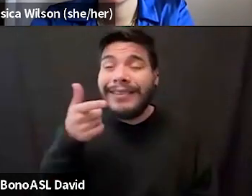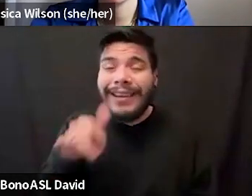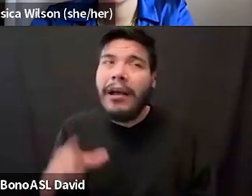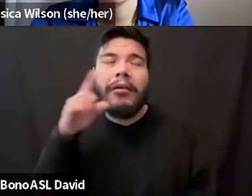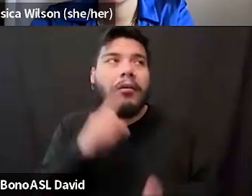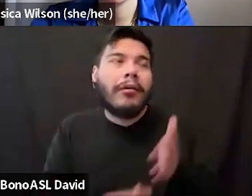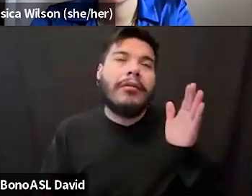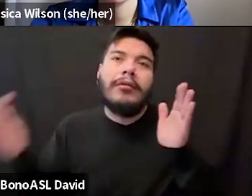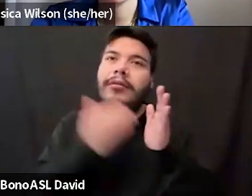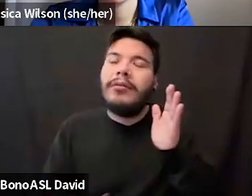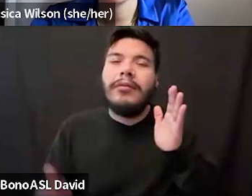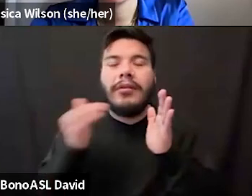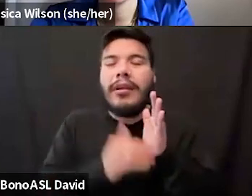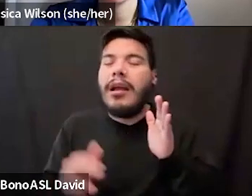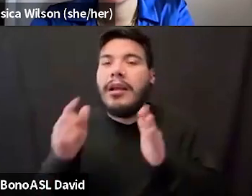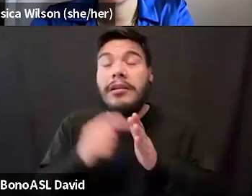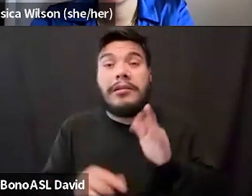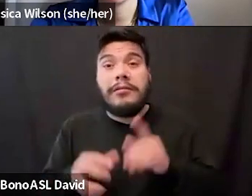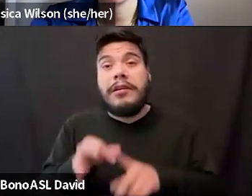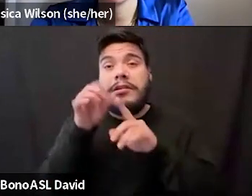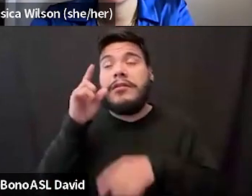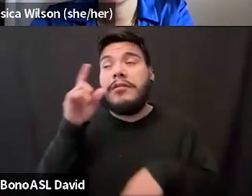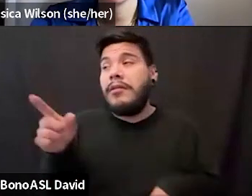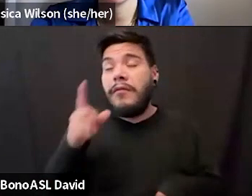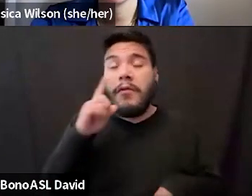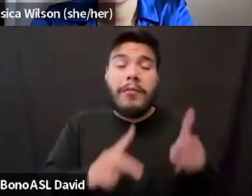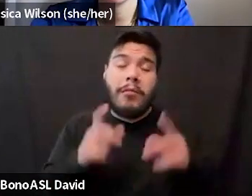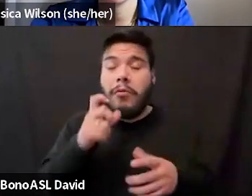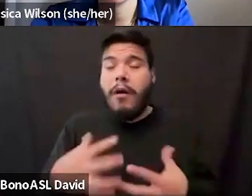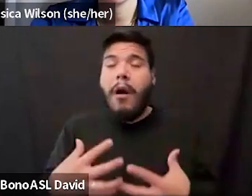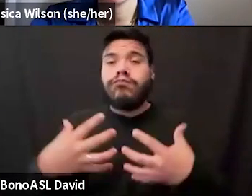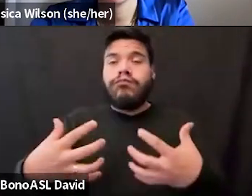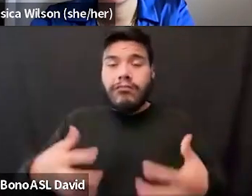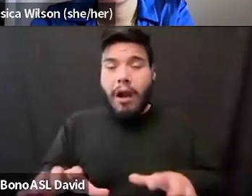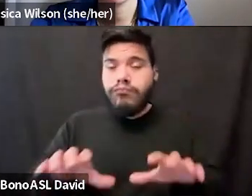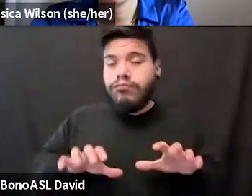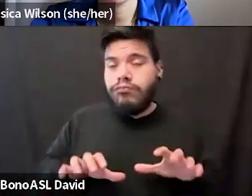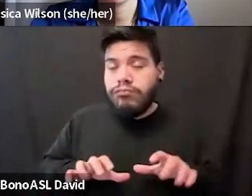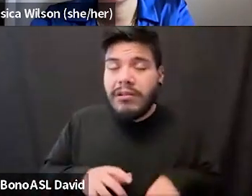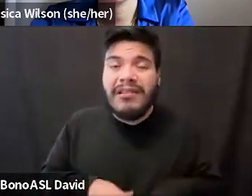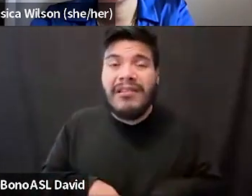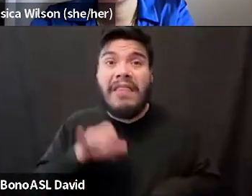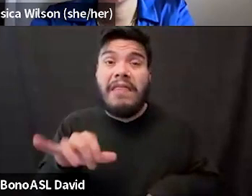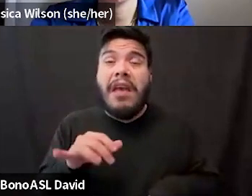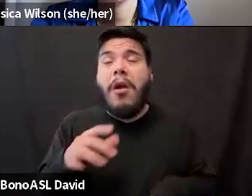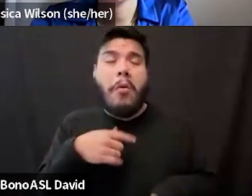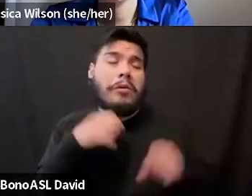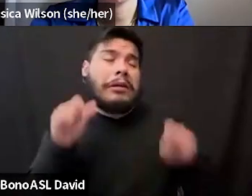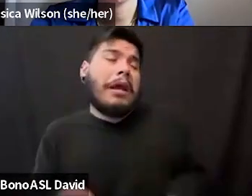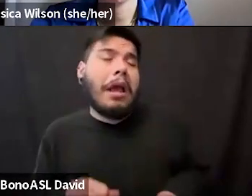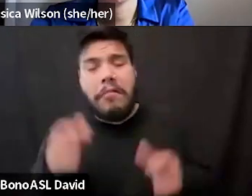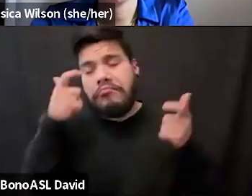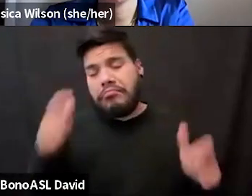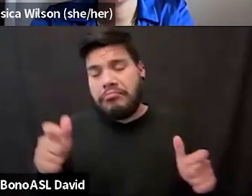especially from people who have bigger body parts, whether it's the breast, the butt, the whatever, that there's a sense of entitlement there. And it's coming a lot, particularly